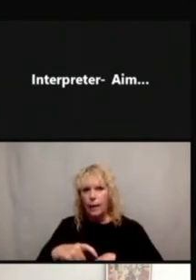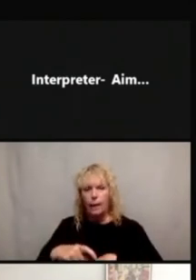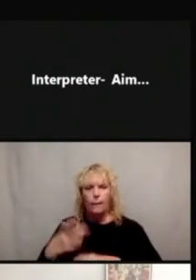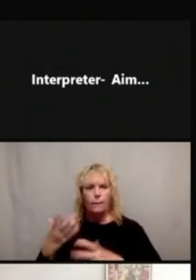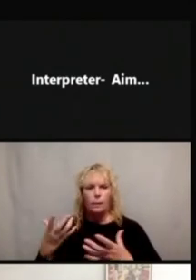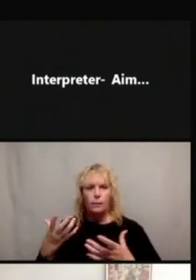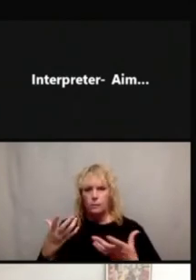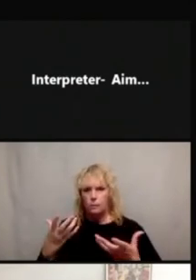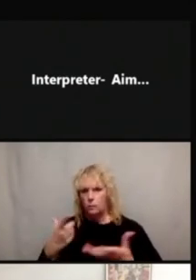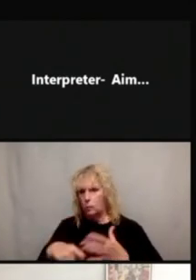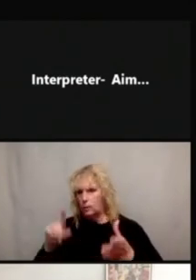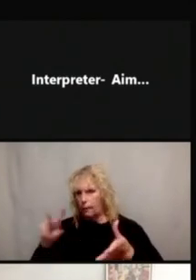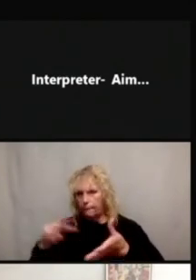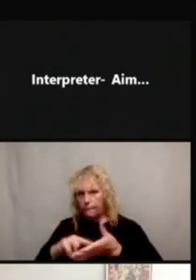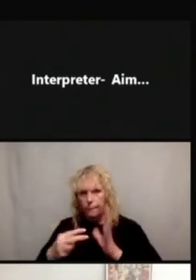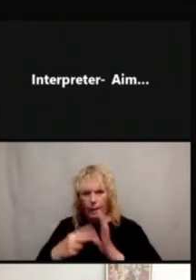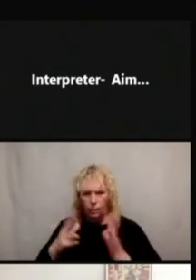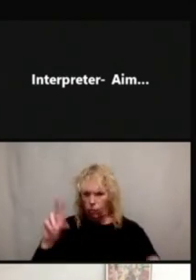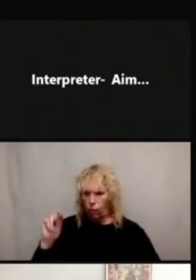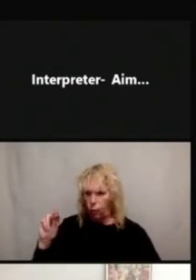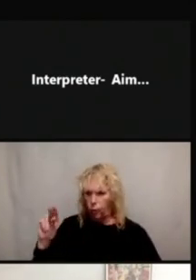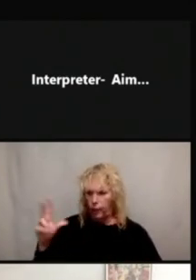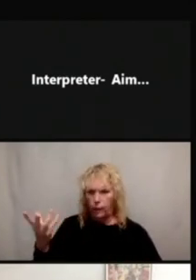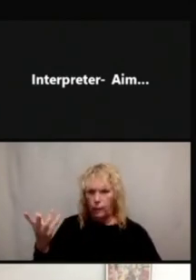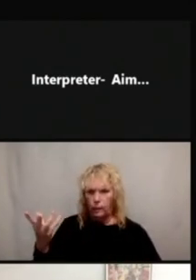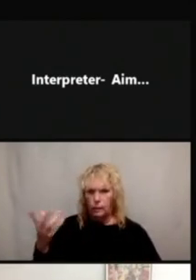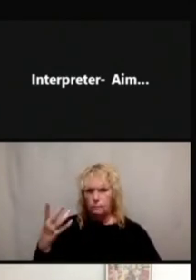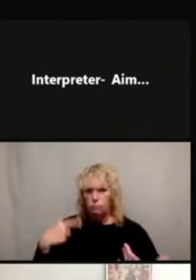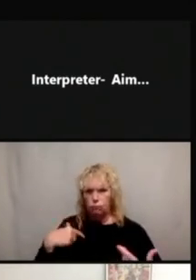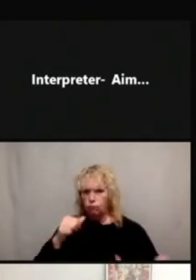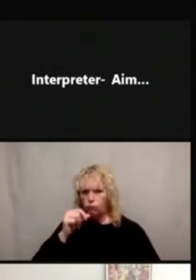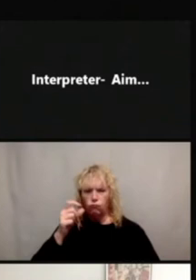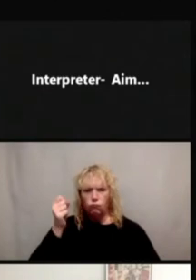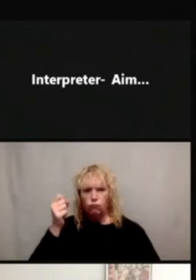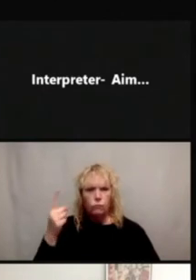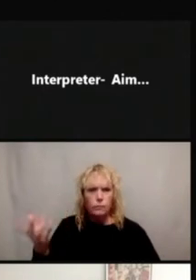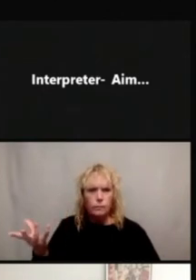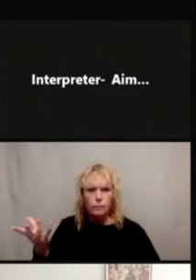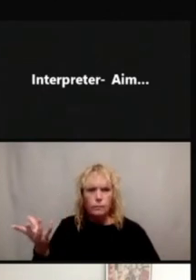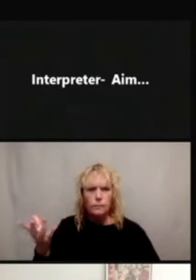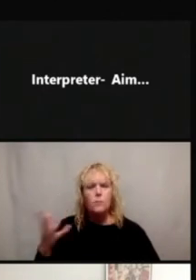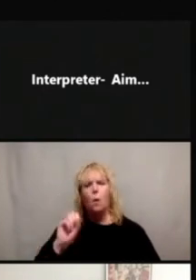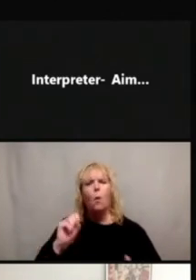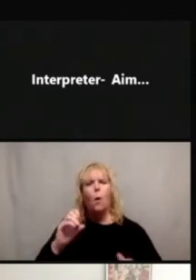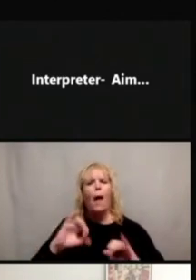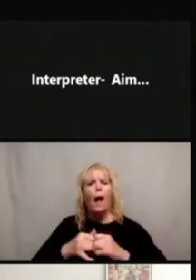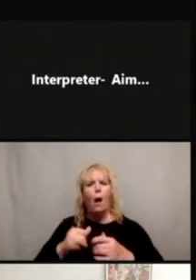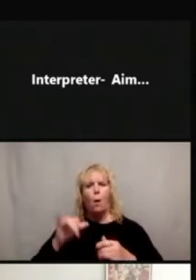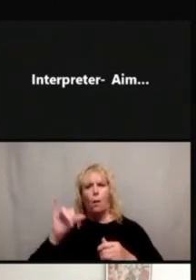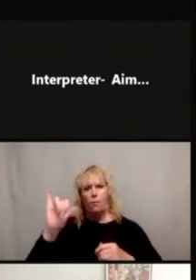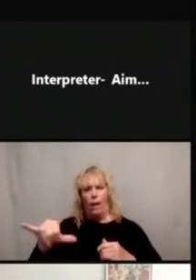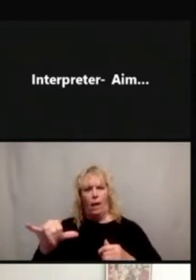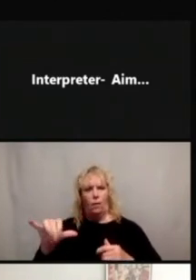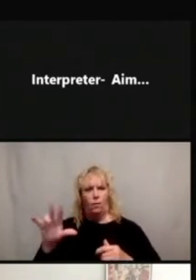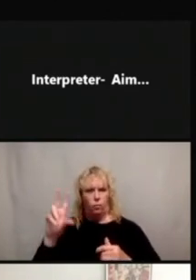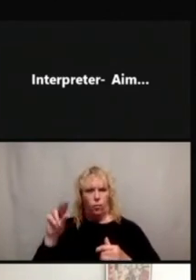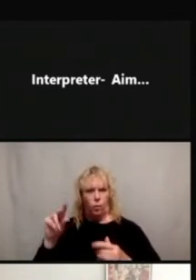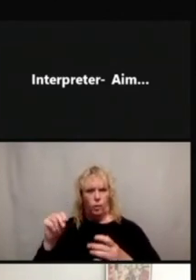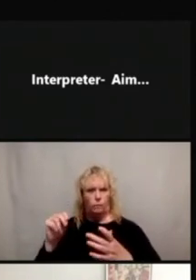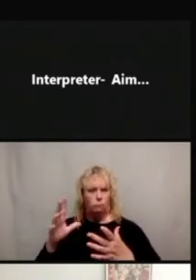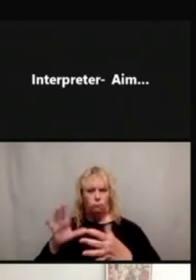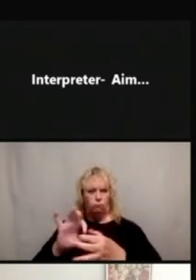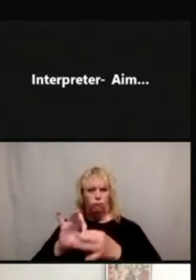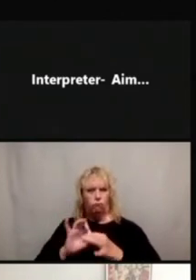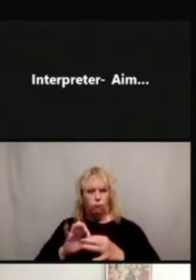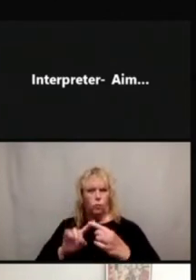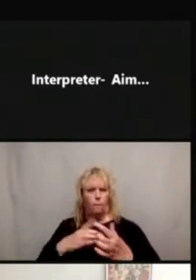doesn't really give us the information of how that 30 connects to what the hands are doing. It's